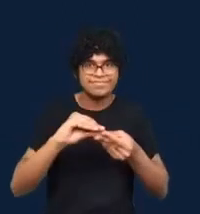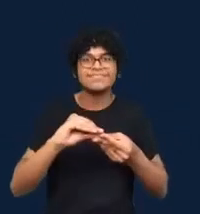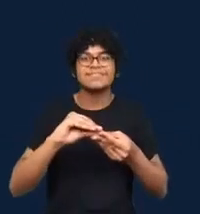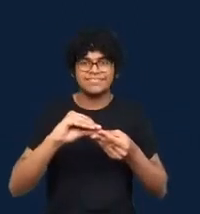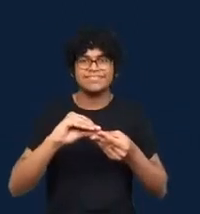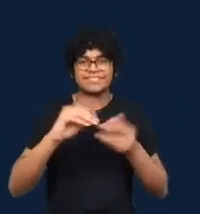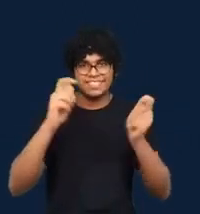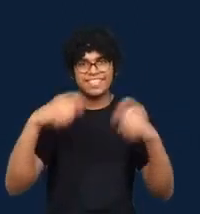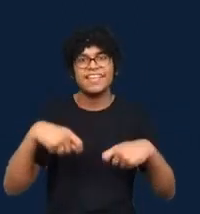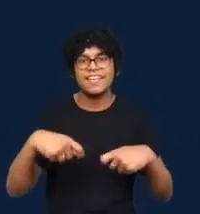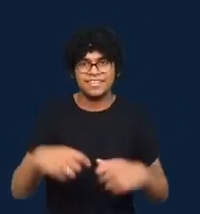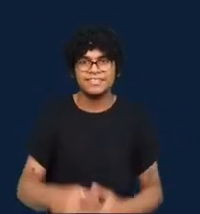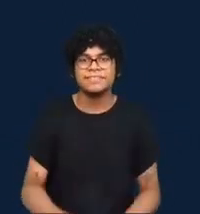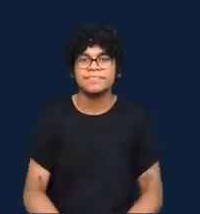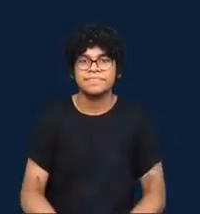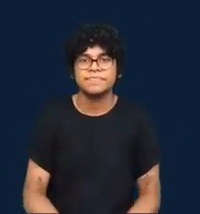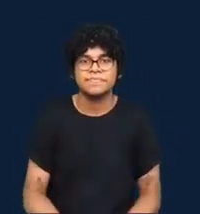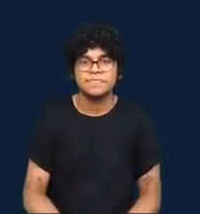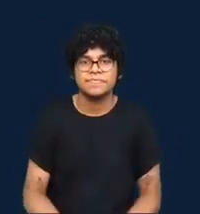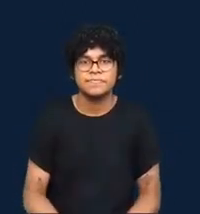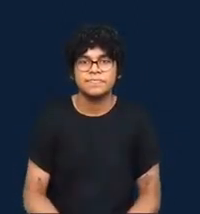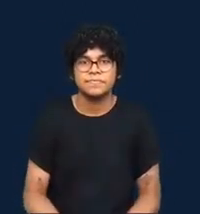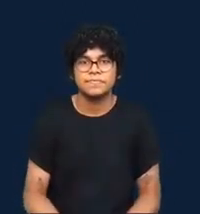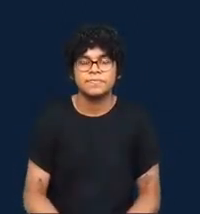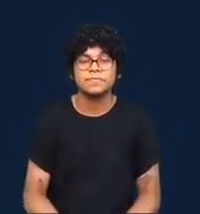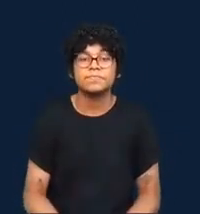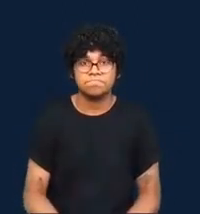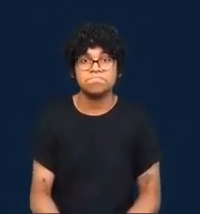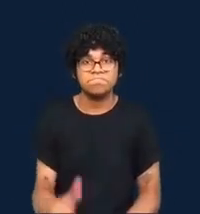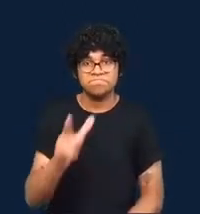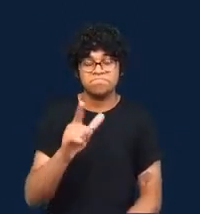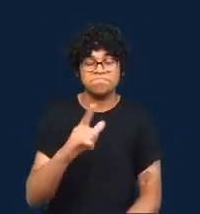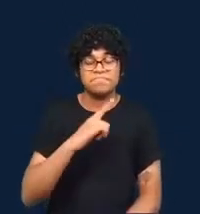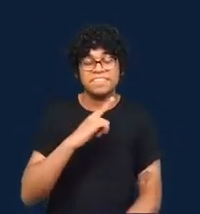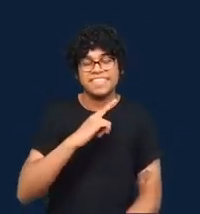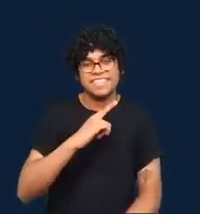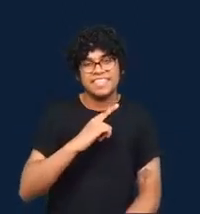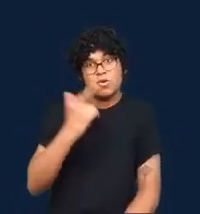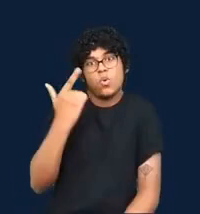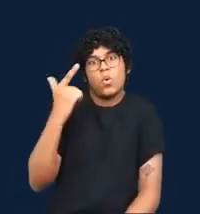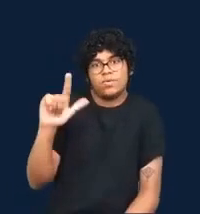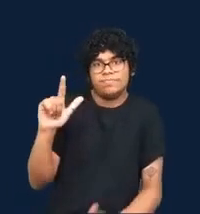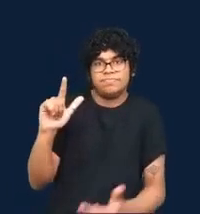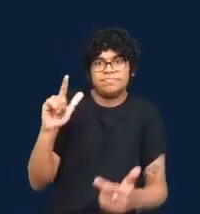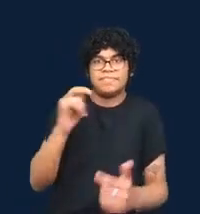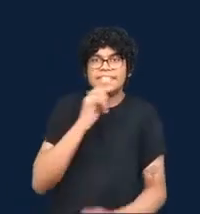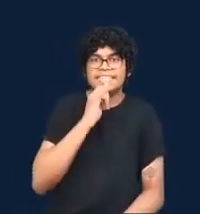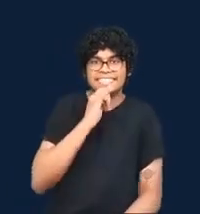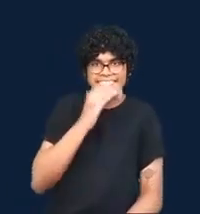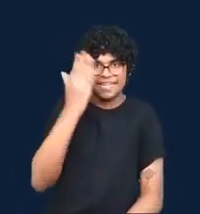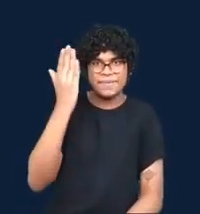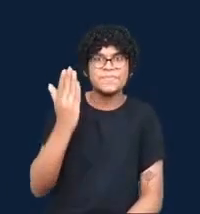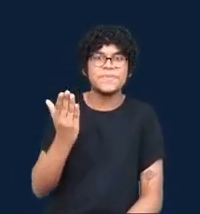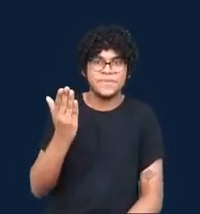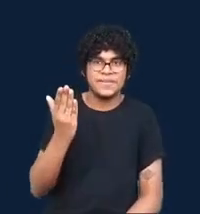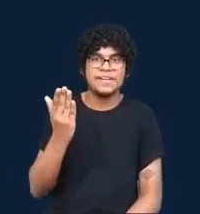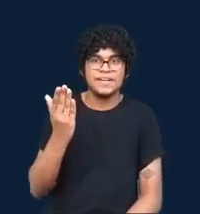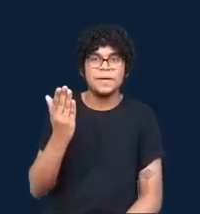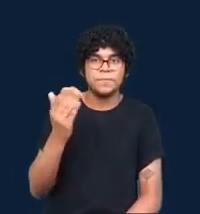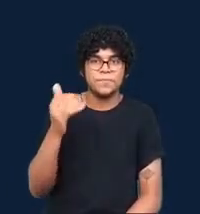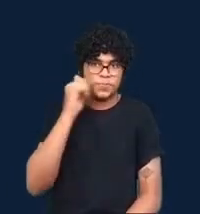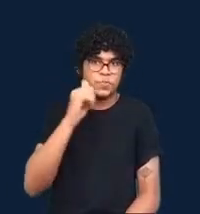This is another example from Chalabi's work, which she thinks is rather transparent about its